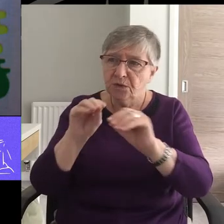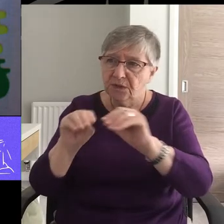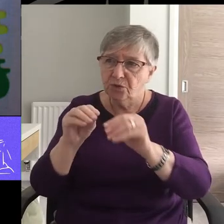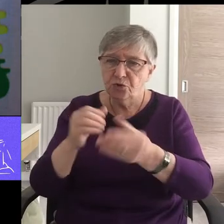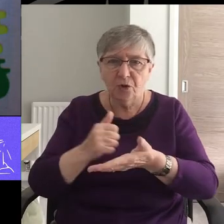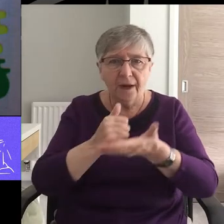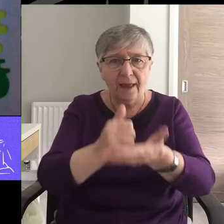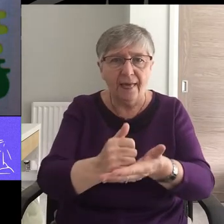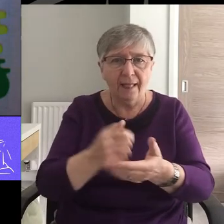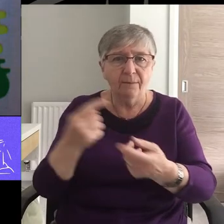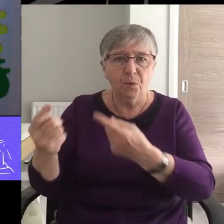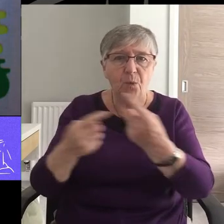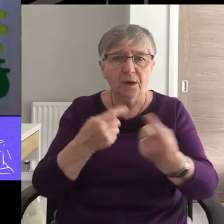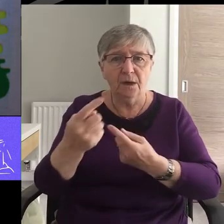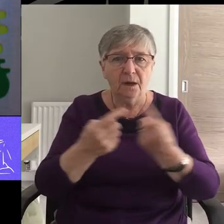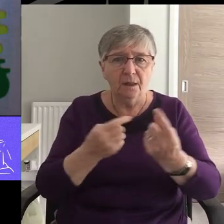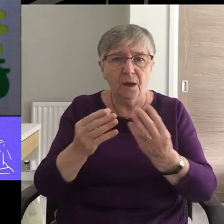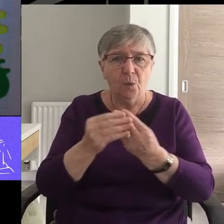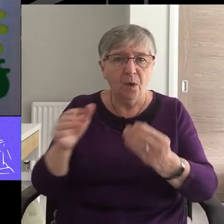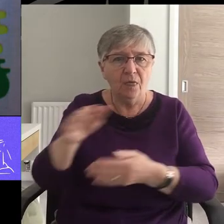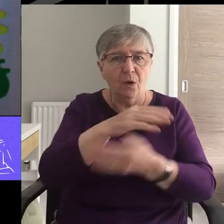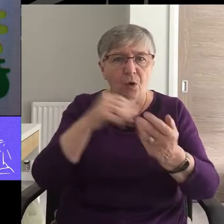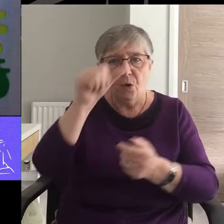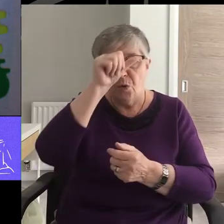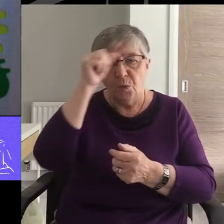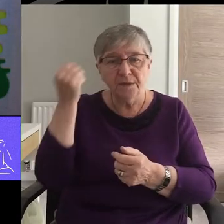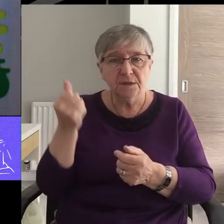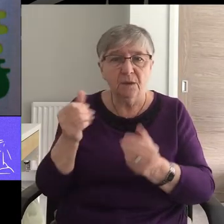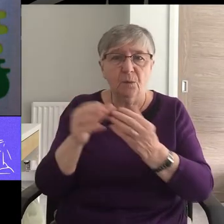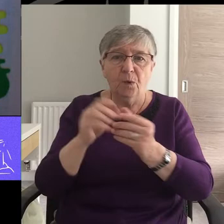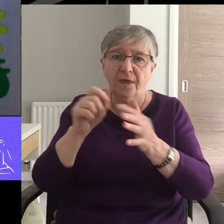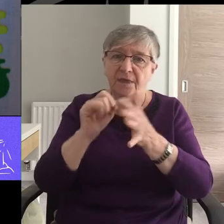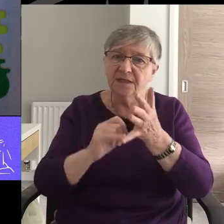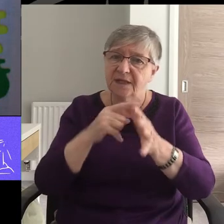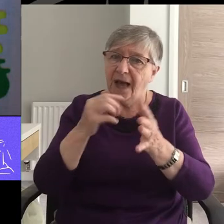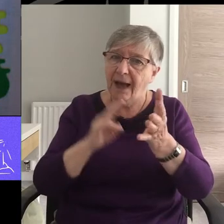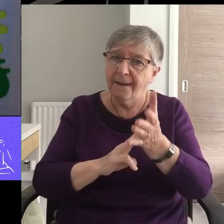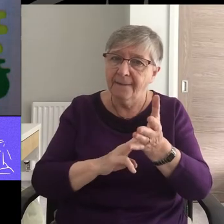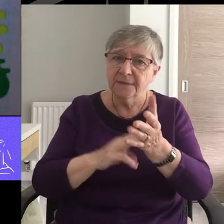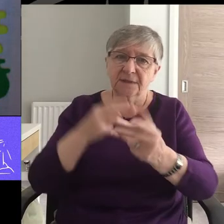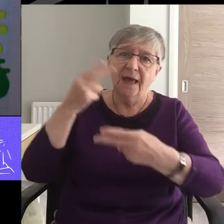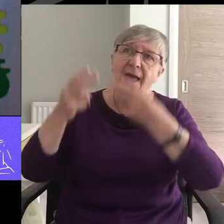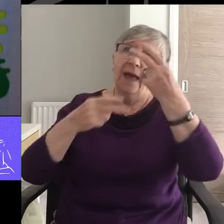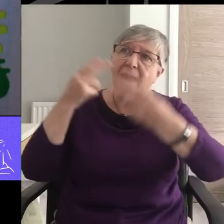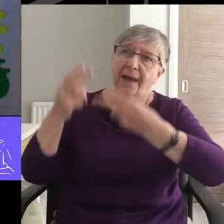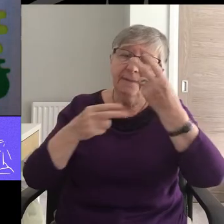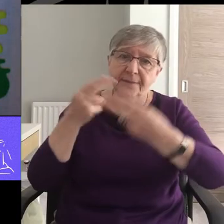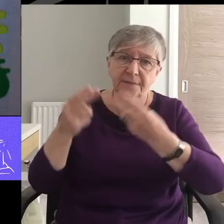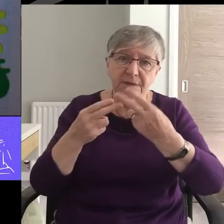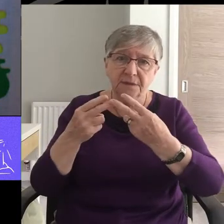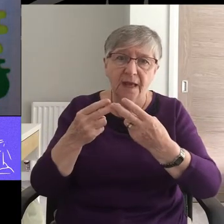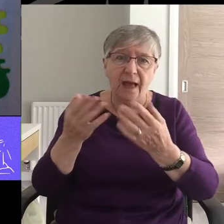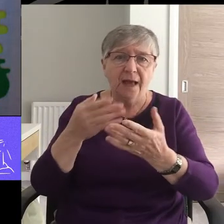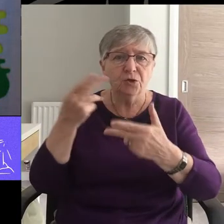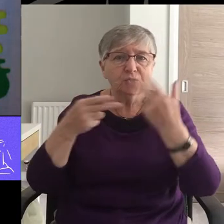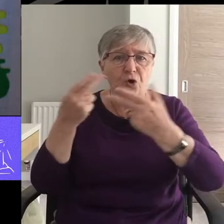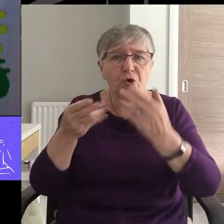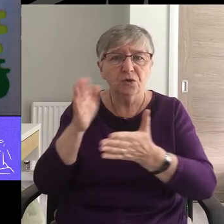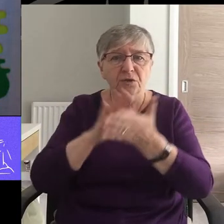one another with all the wisdom, through psalms, hymns, and songs from the Spirit,